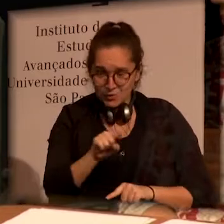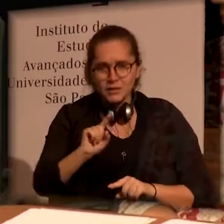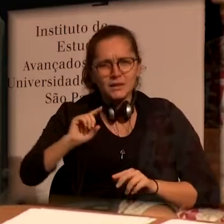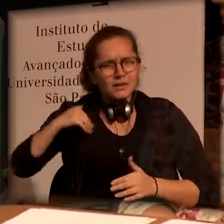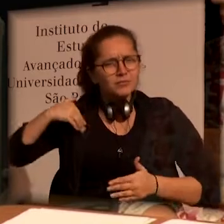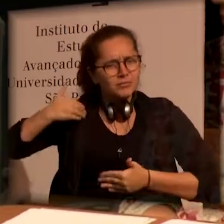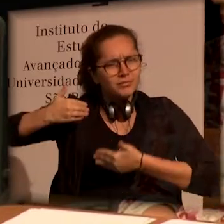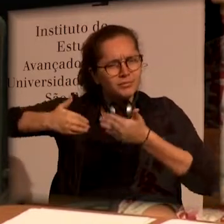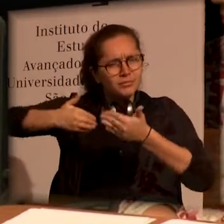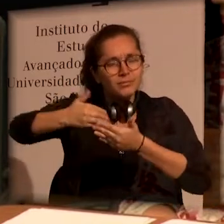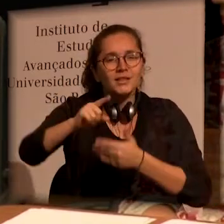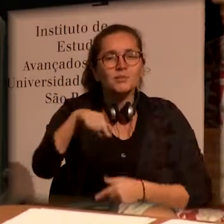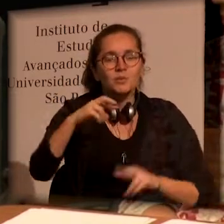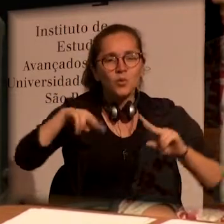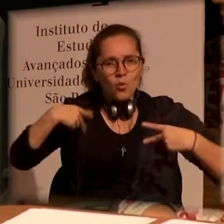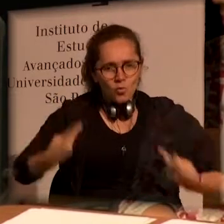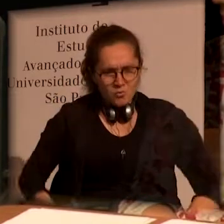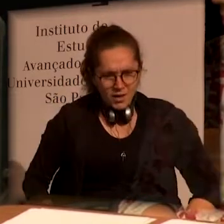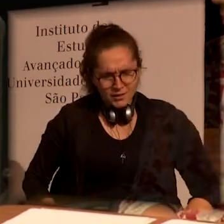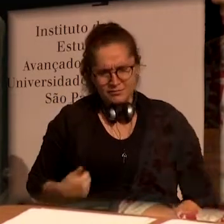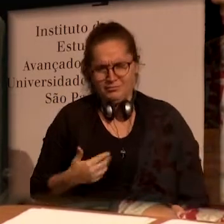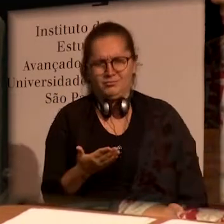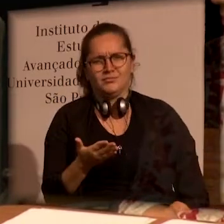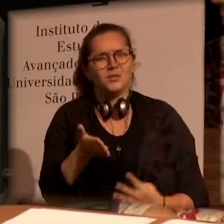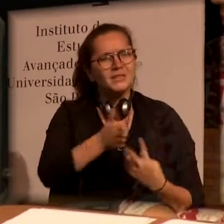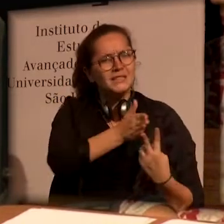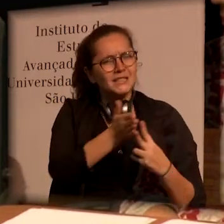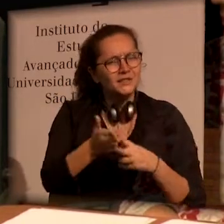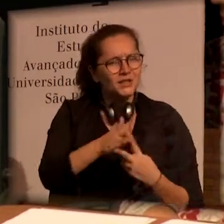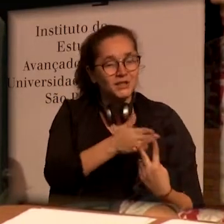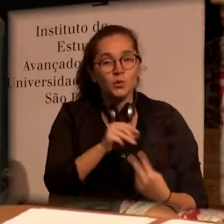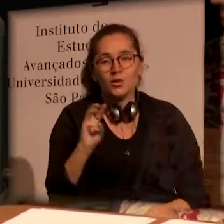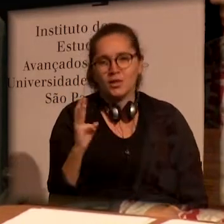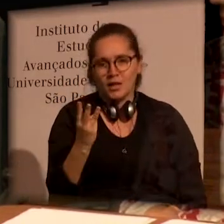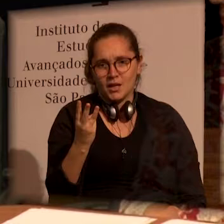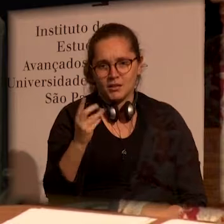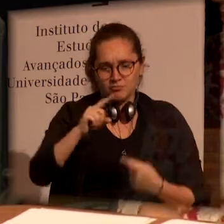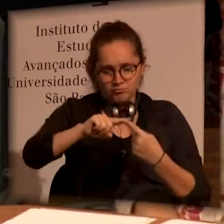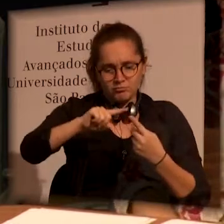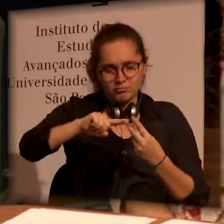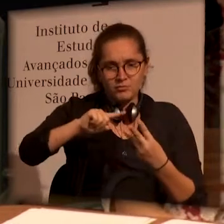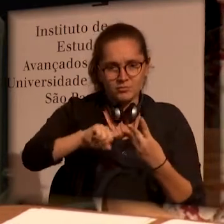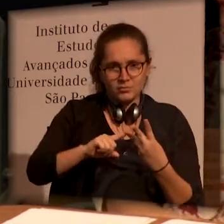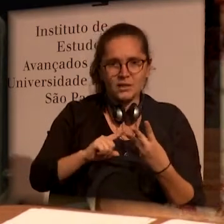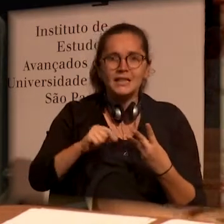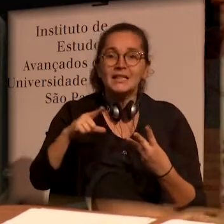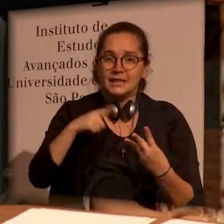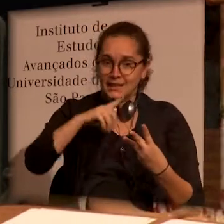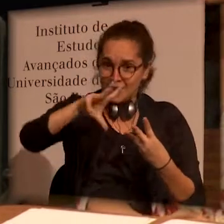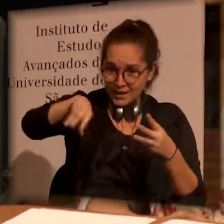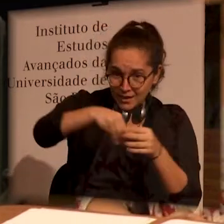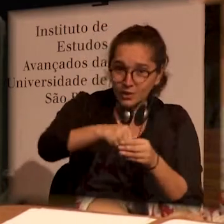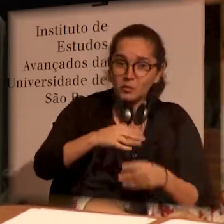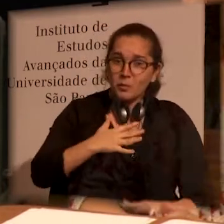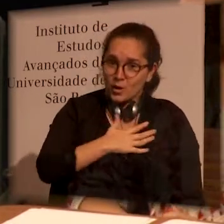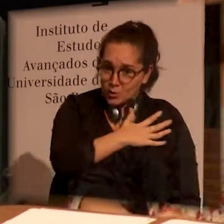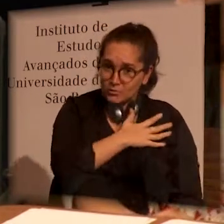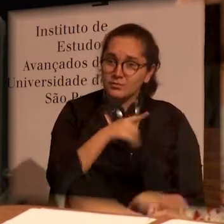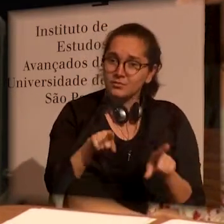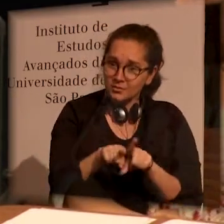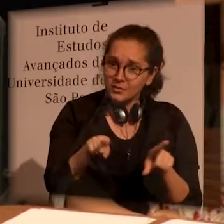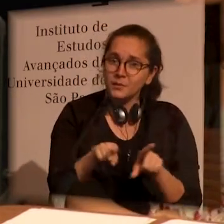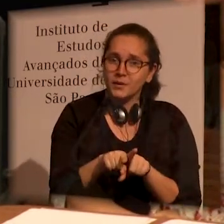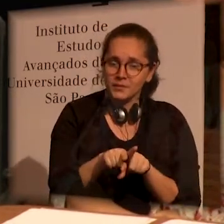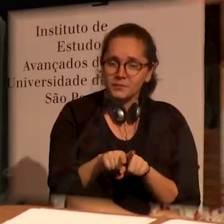So, with time, this land, human knowledge to be divided into three areas, three artificial